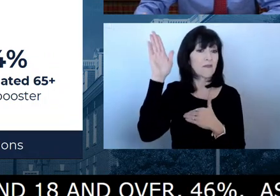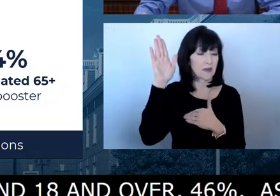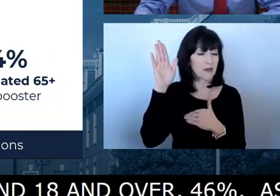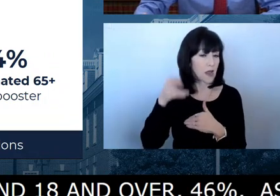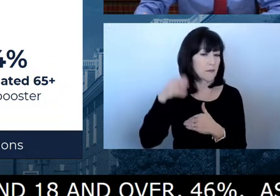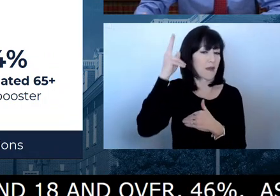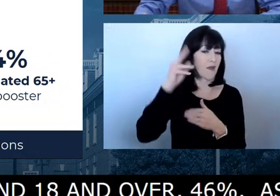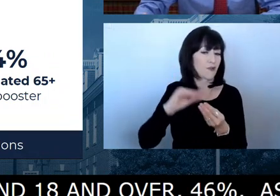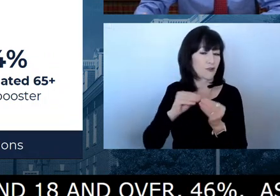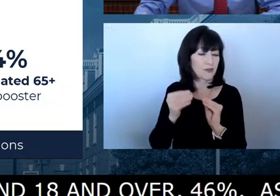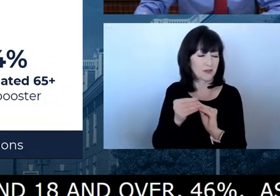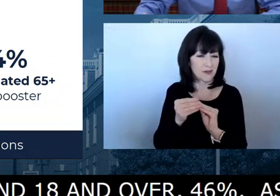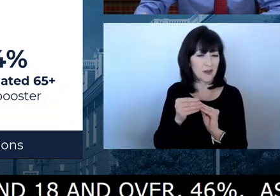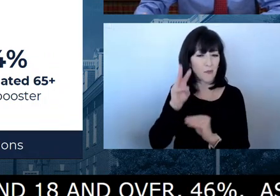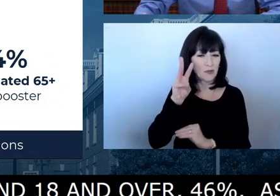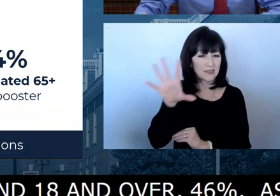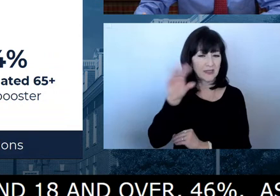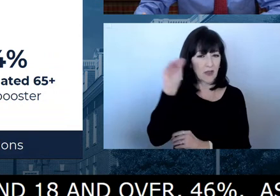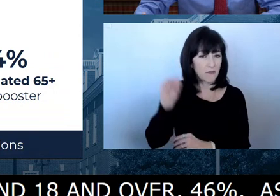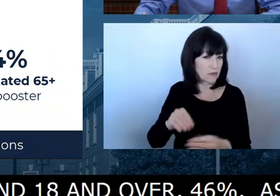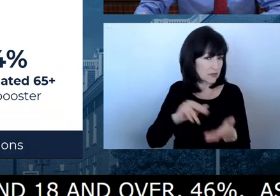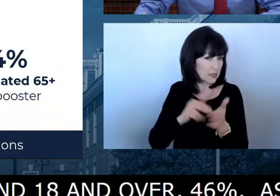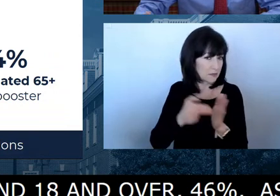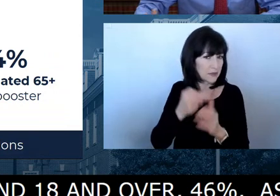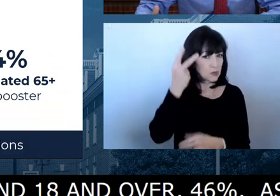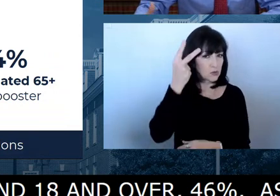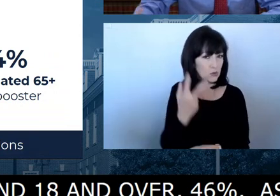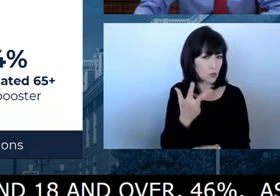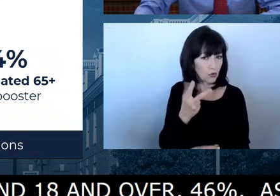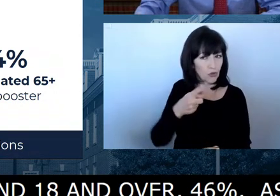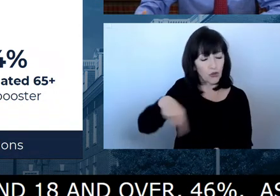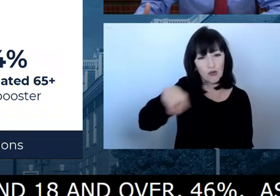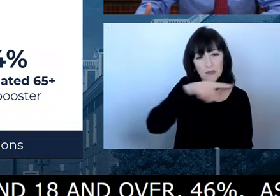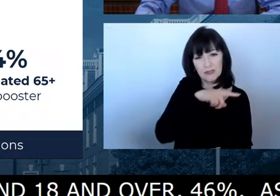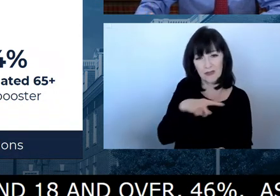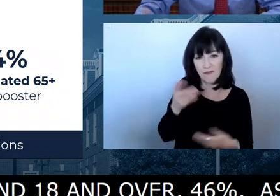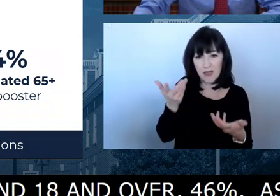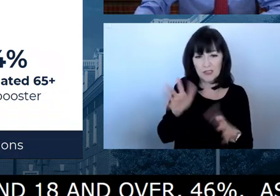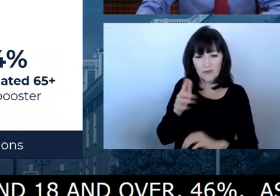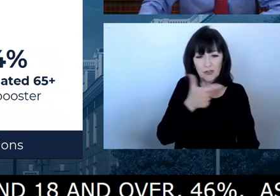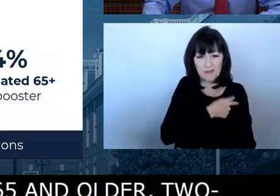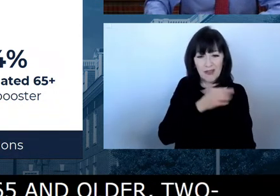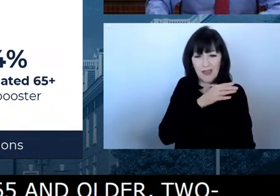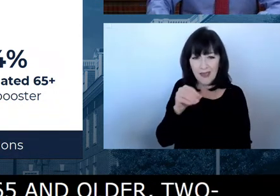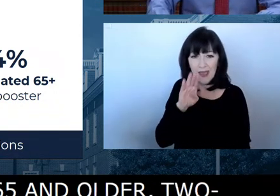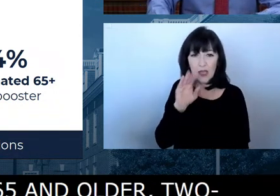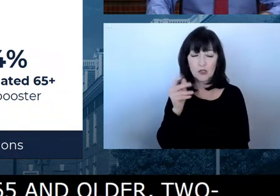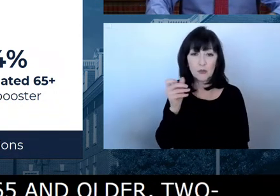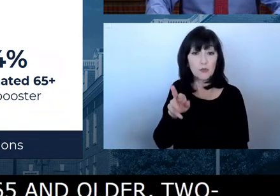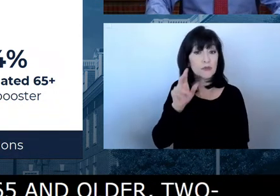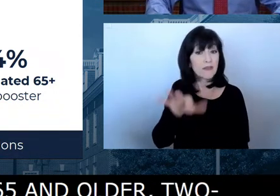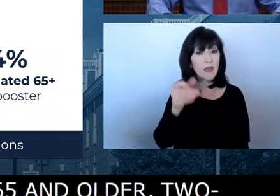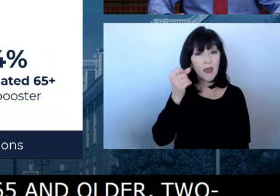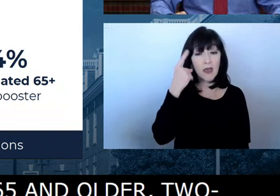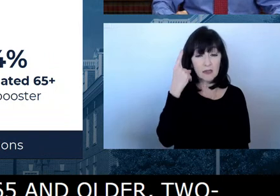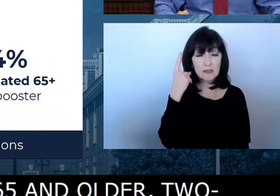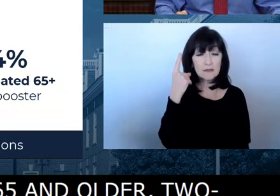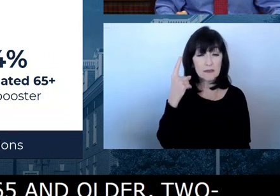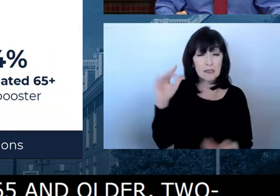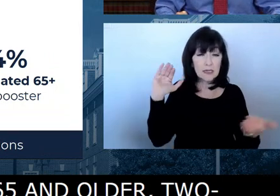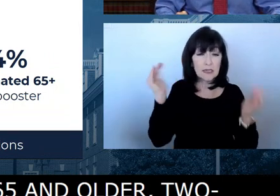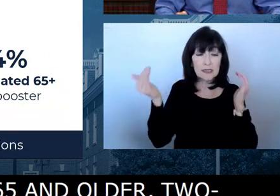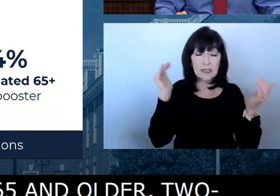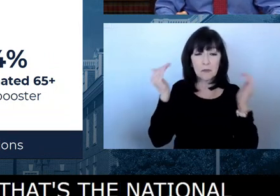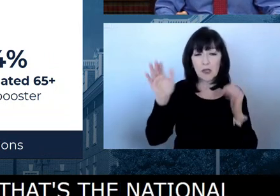two-thirds of us are vaccinated. That's the national average, according to the White House